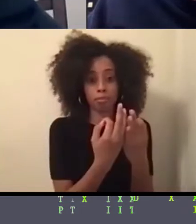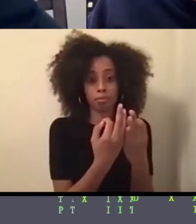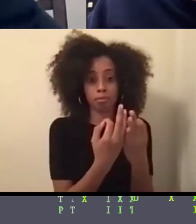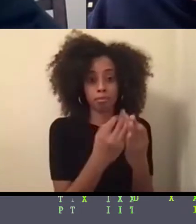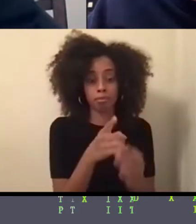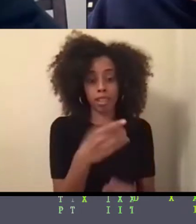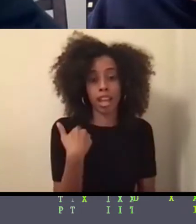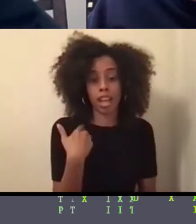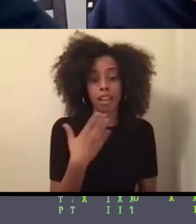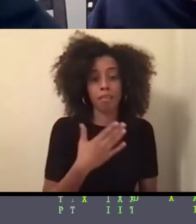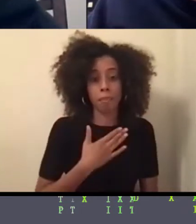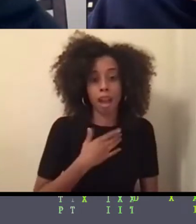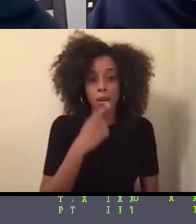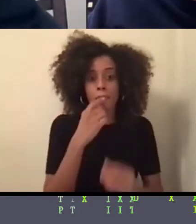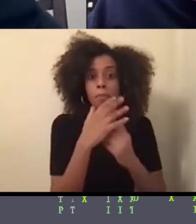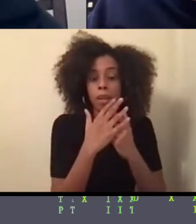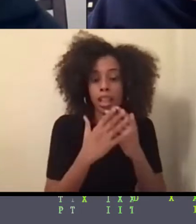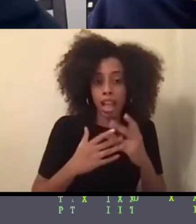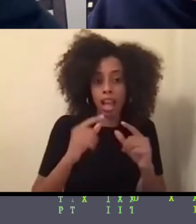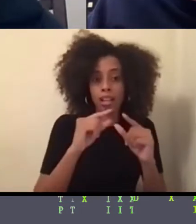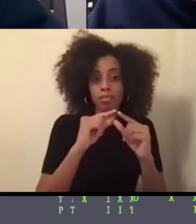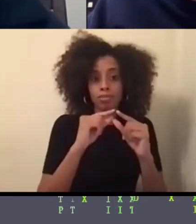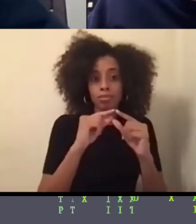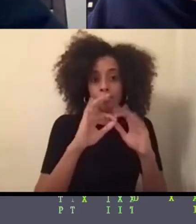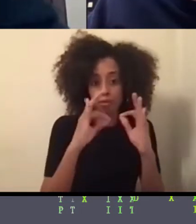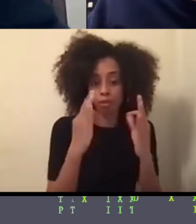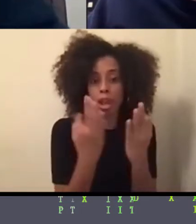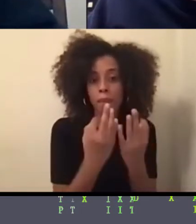but I also have my science family.